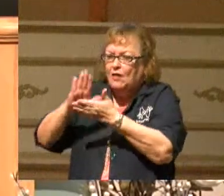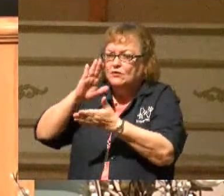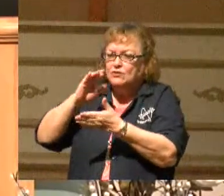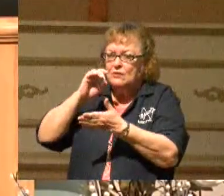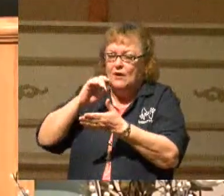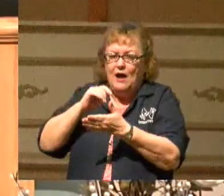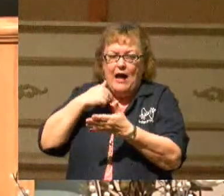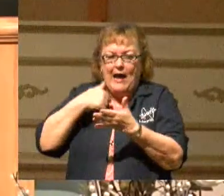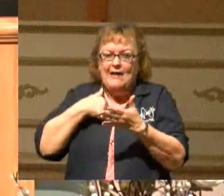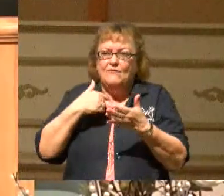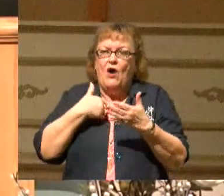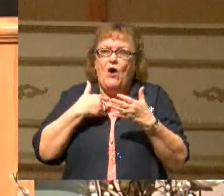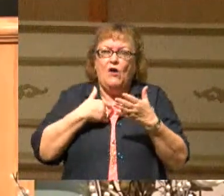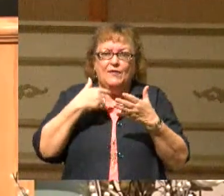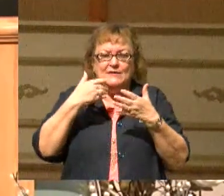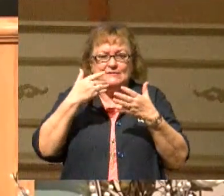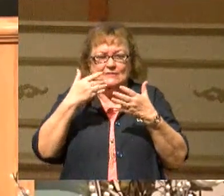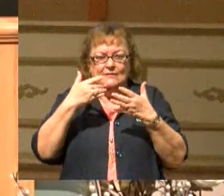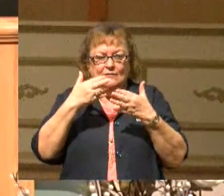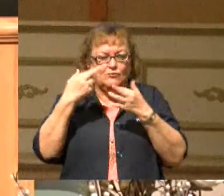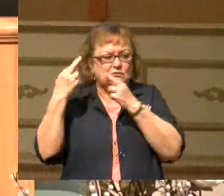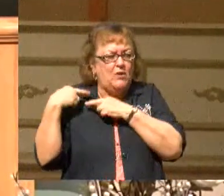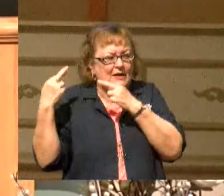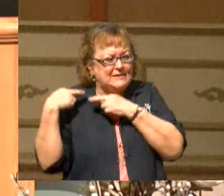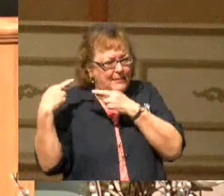I've got all these things upon my shoulders.